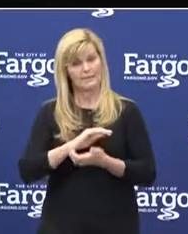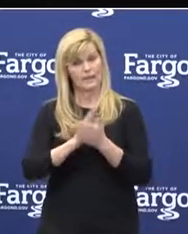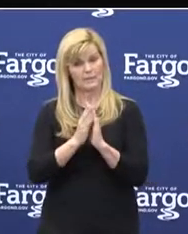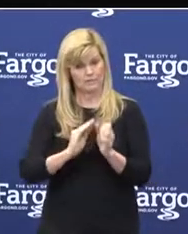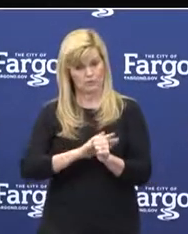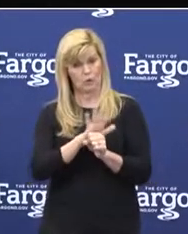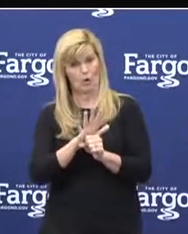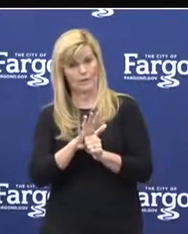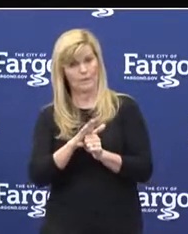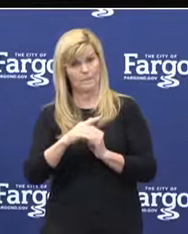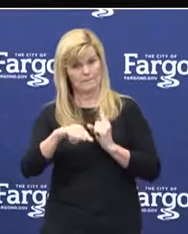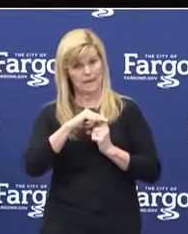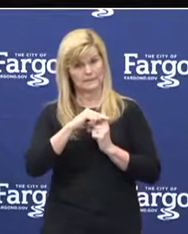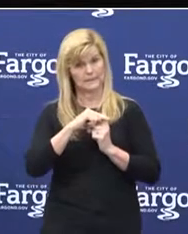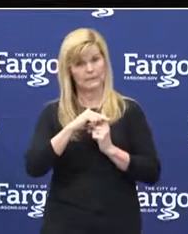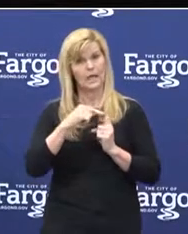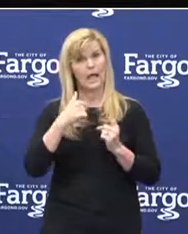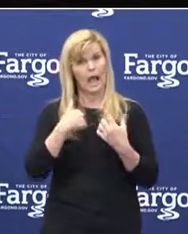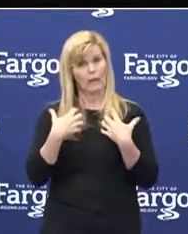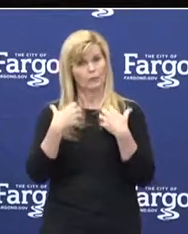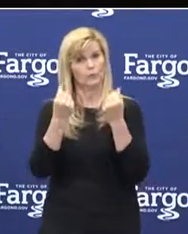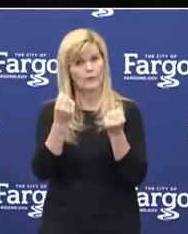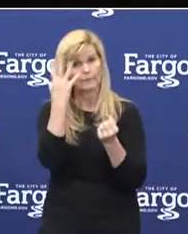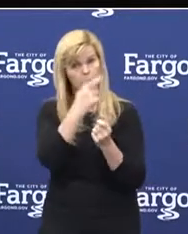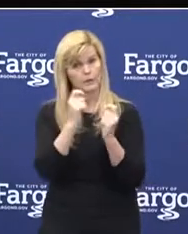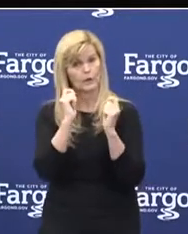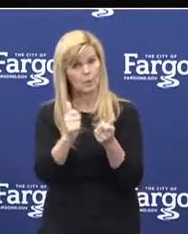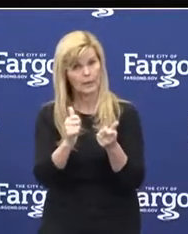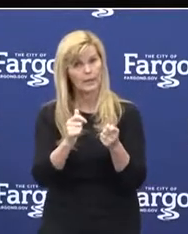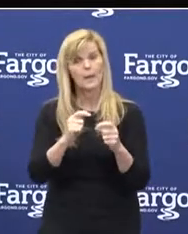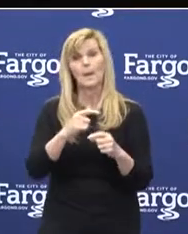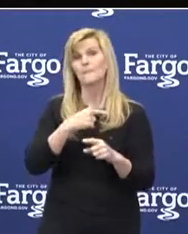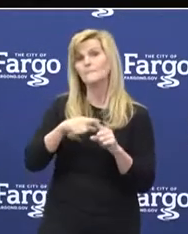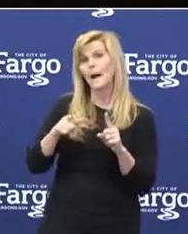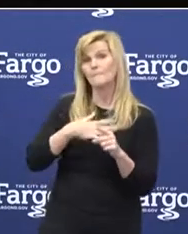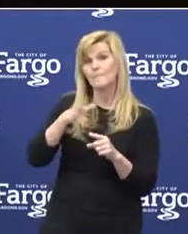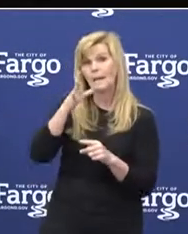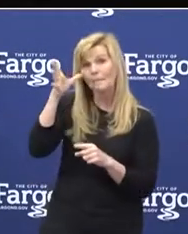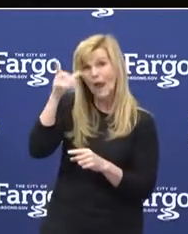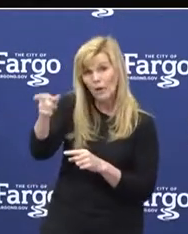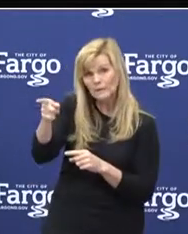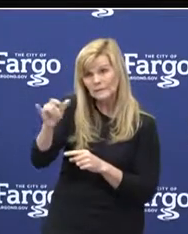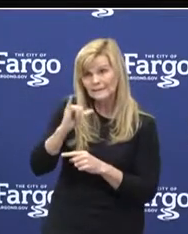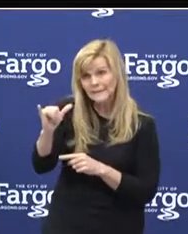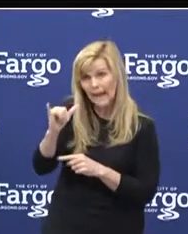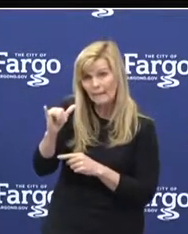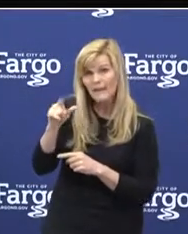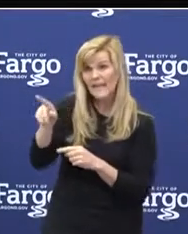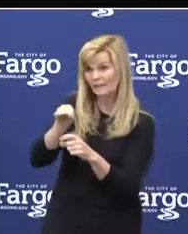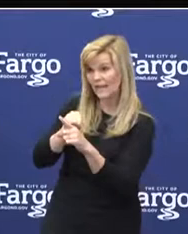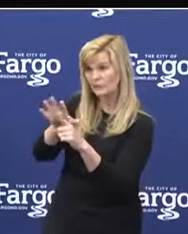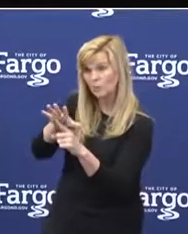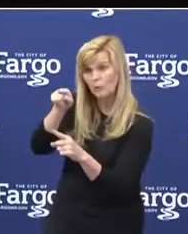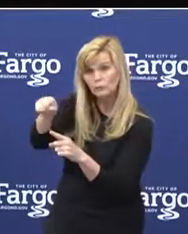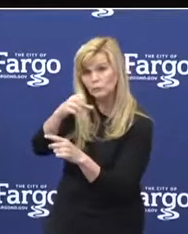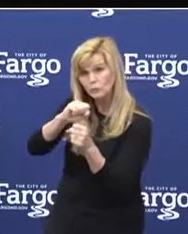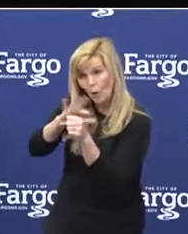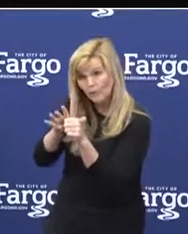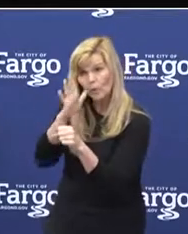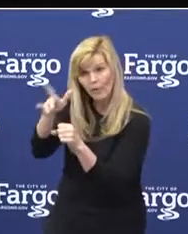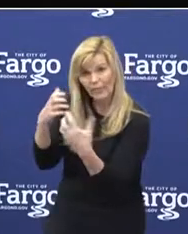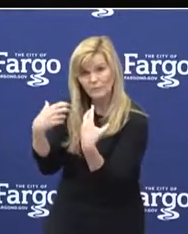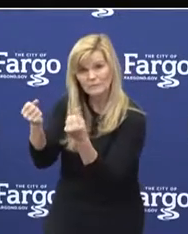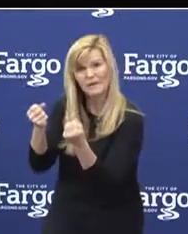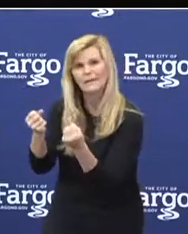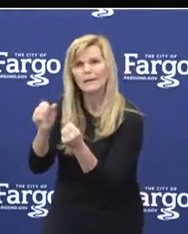a high likelihood of recovering without many issues. I am not confident my parents would fare the same if they were exposed to COVID. Their